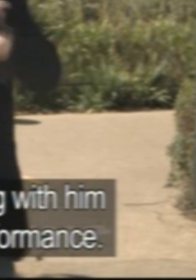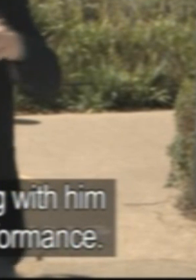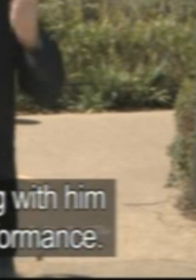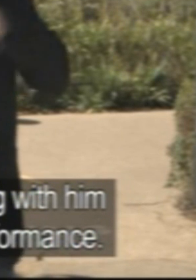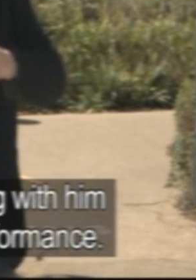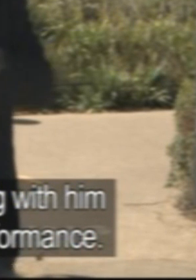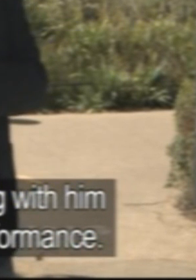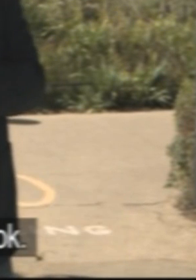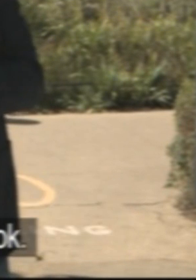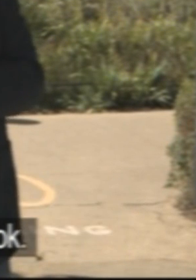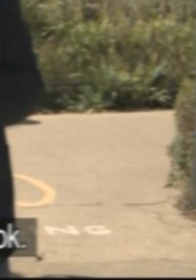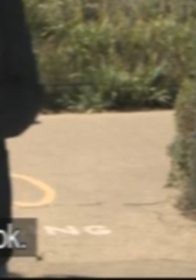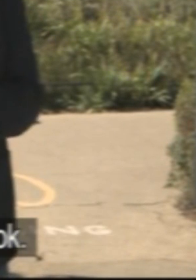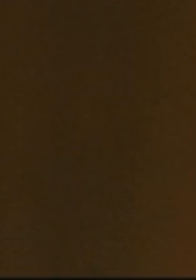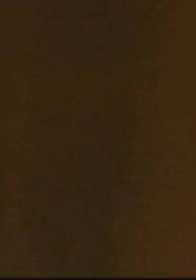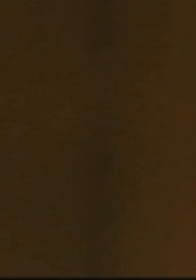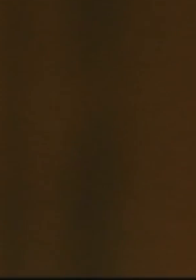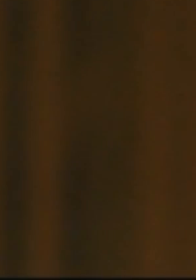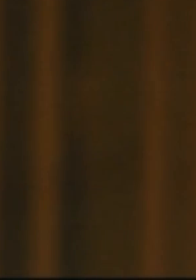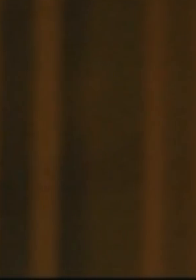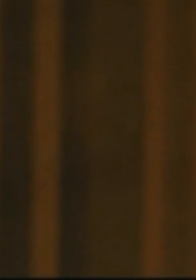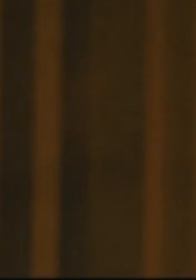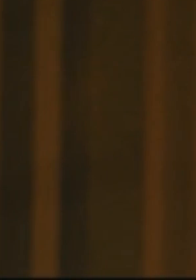watched his performance. Let's take a look.